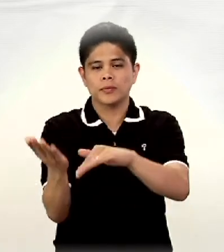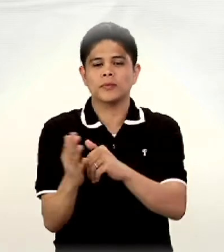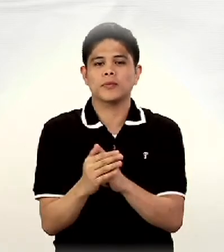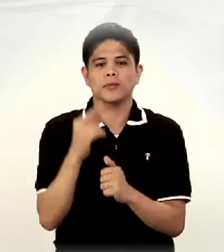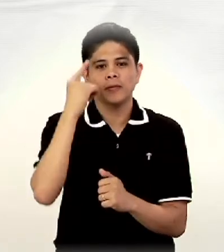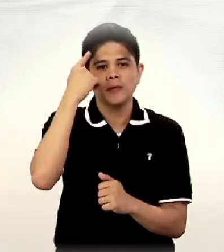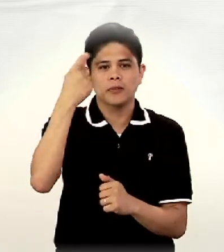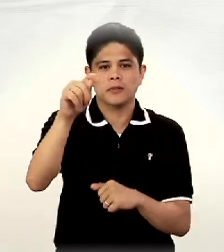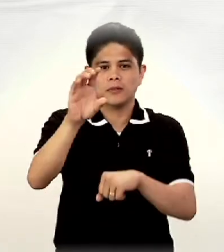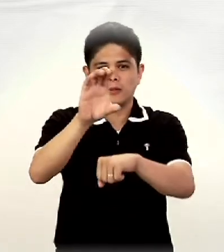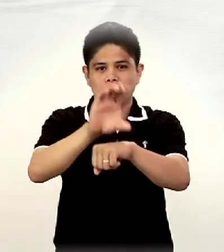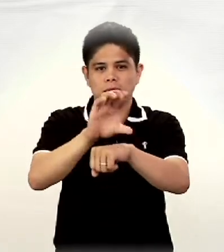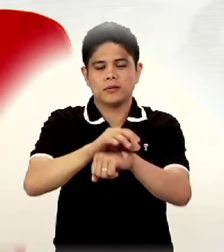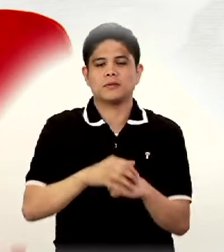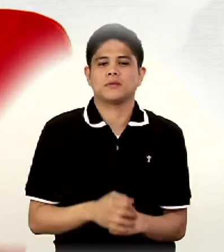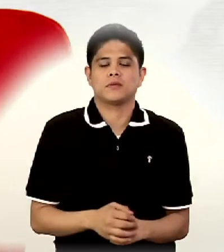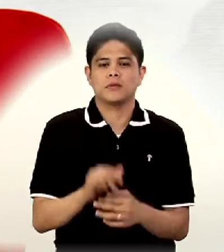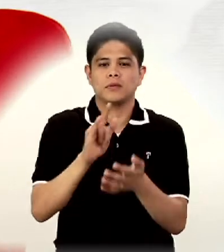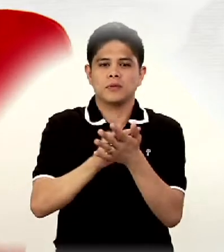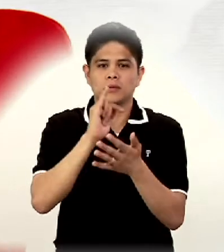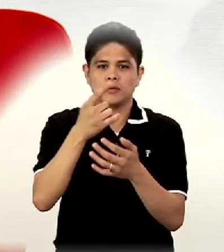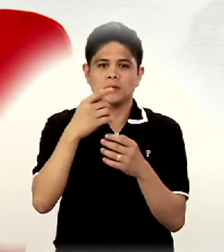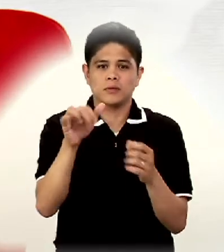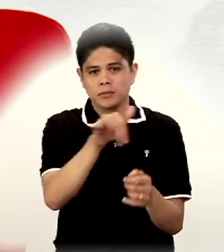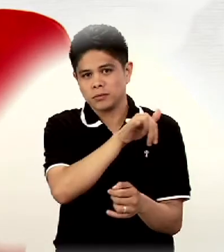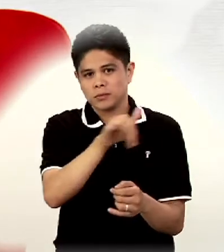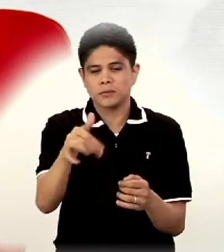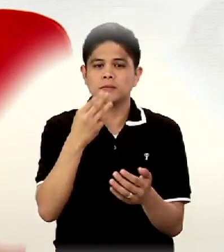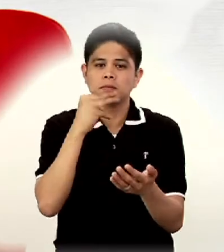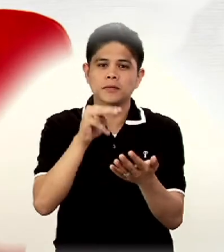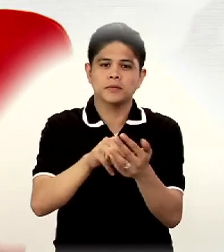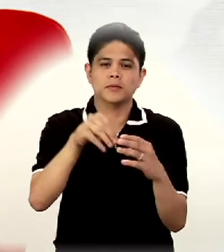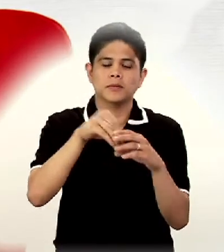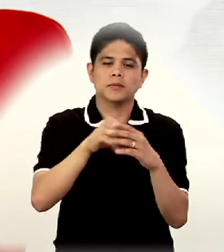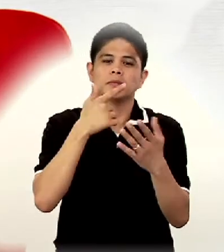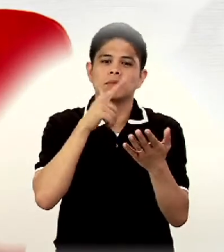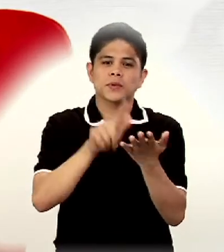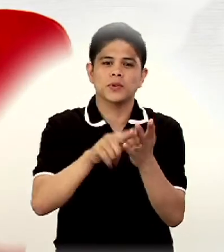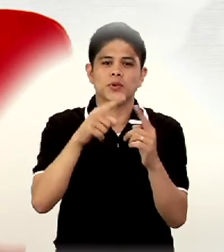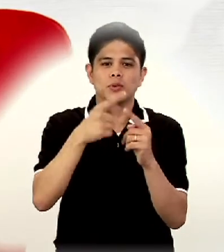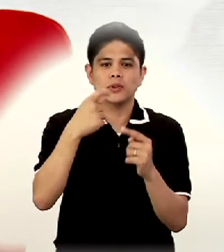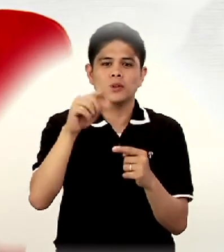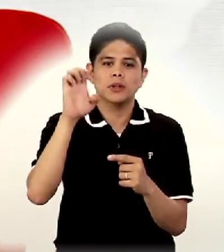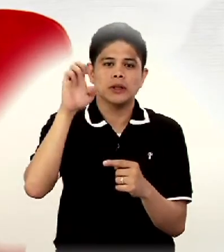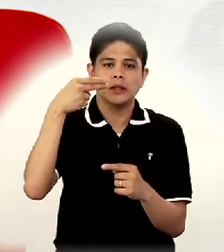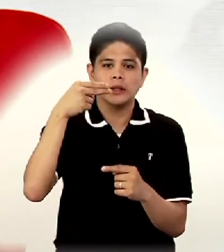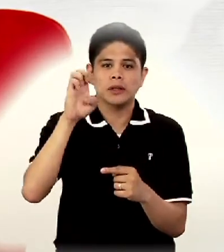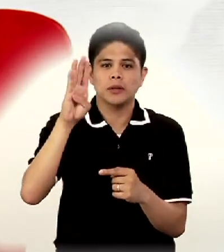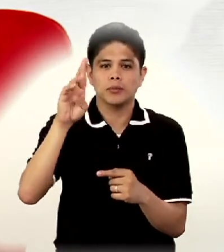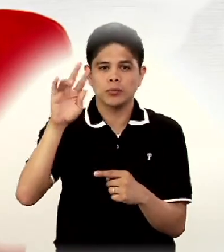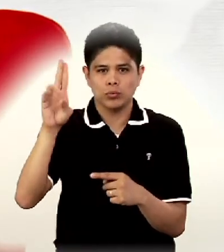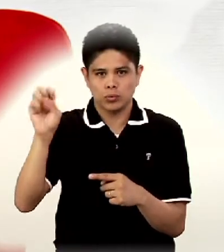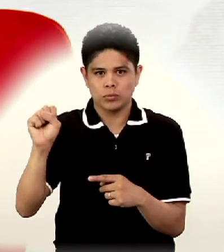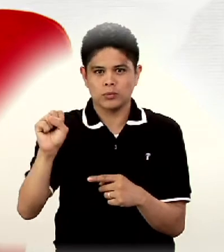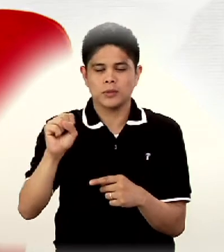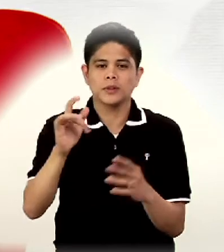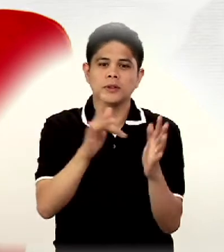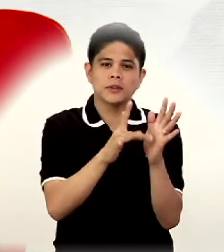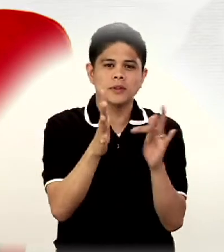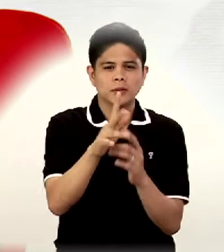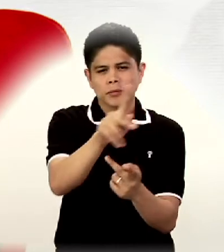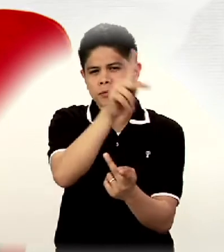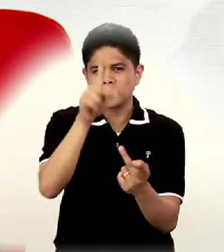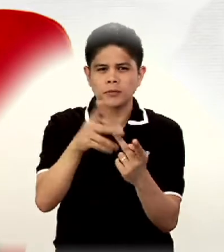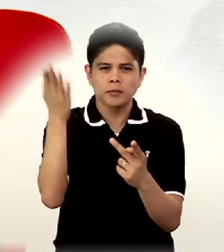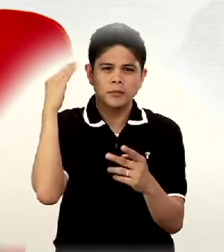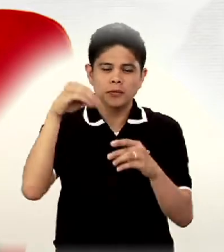for the church. This is the same message in the letter to the Hebrews. Jesus was perfected in